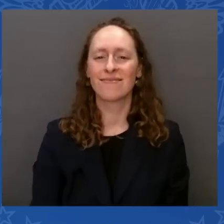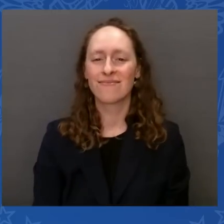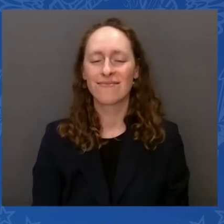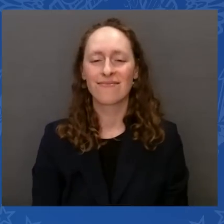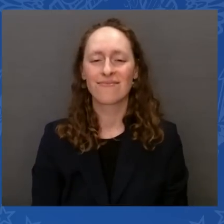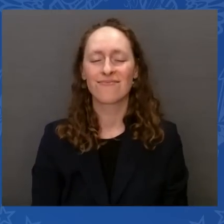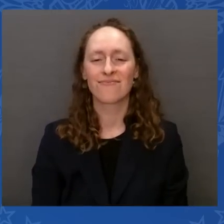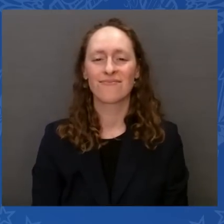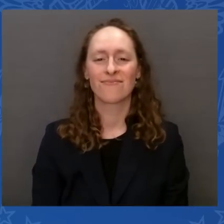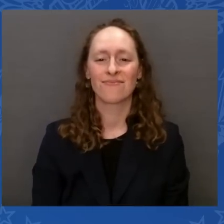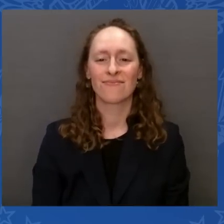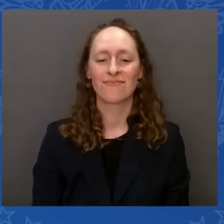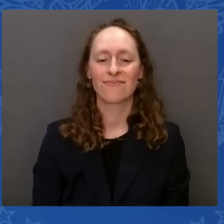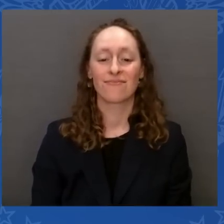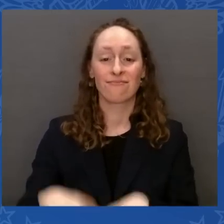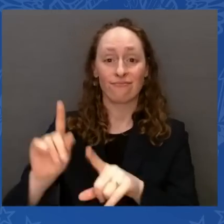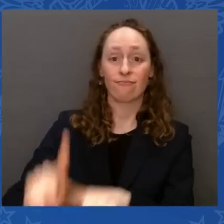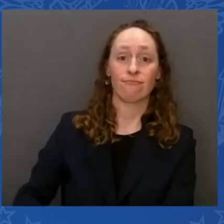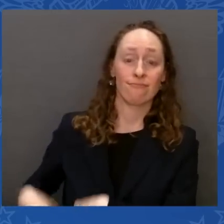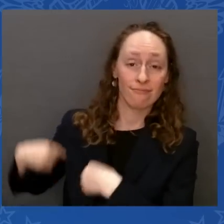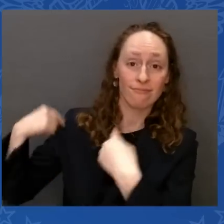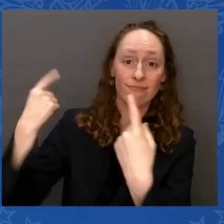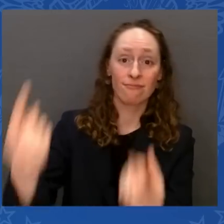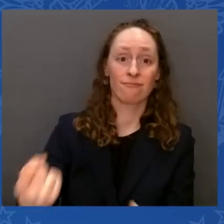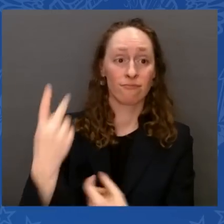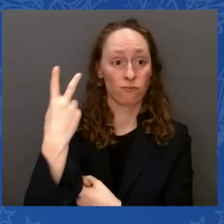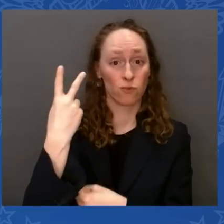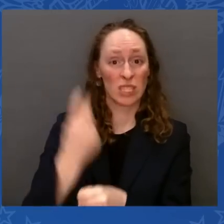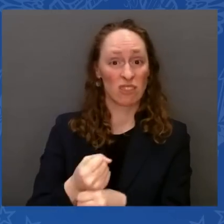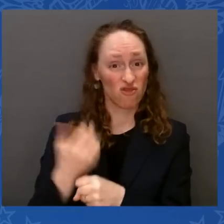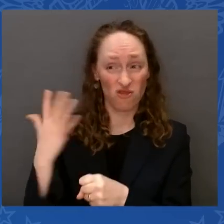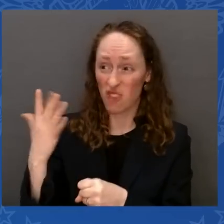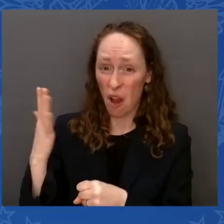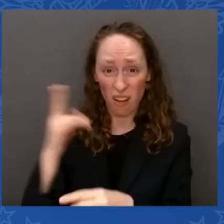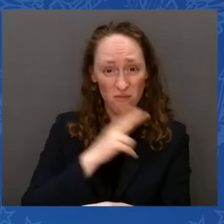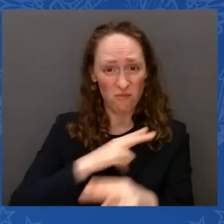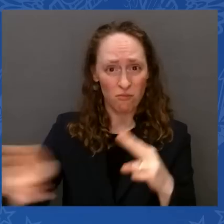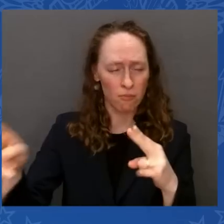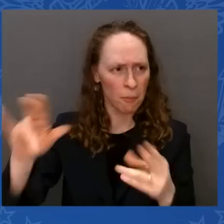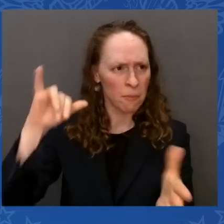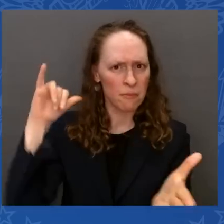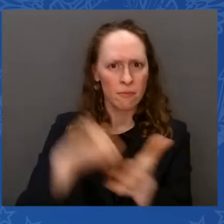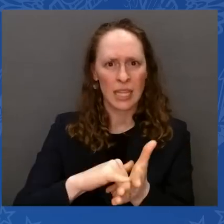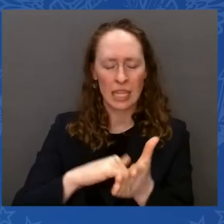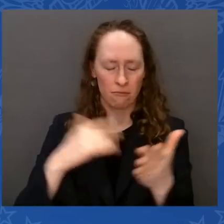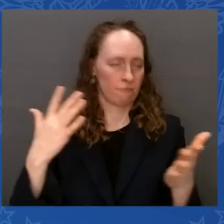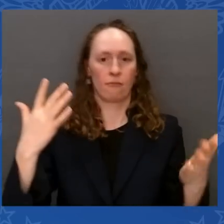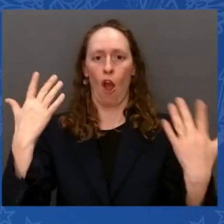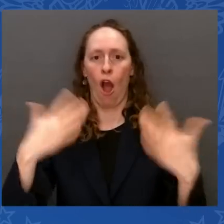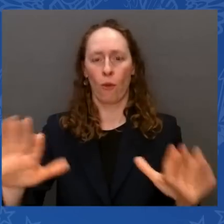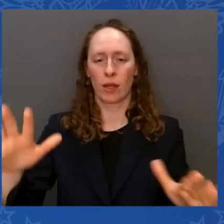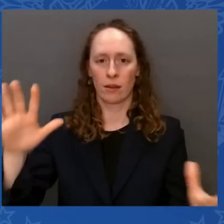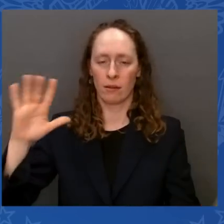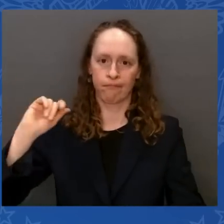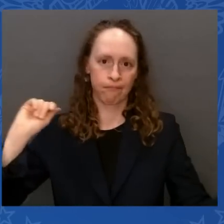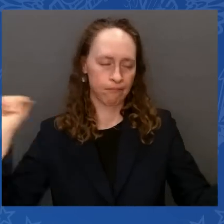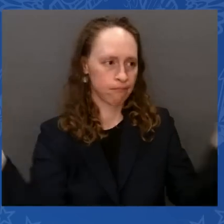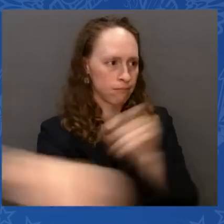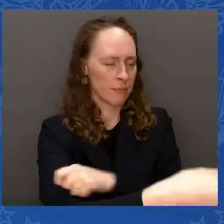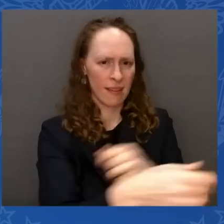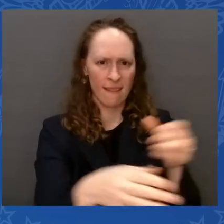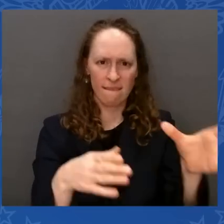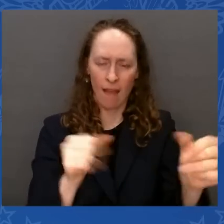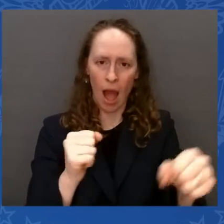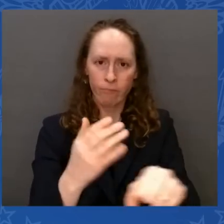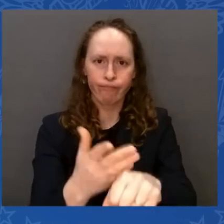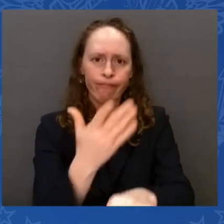in the United States of America in an incredible way. Doesn't just happen